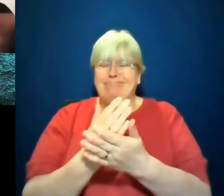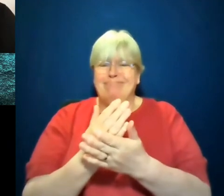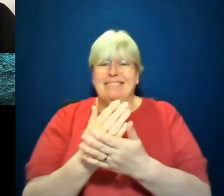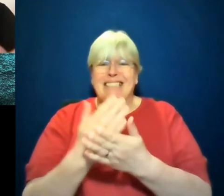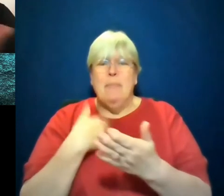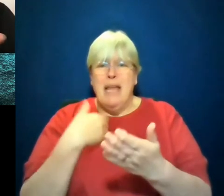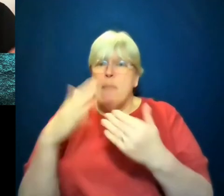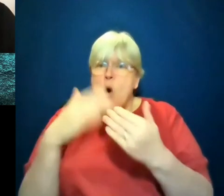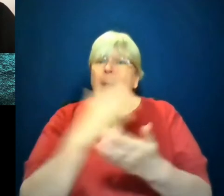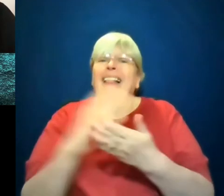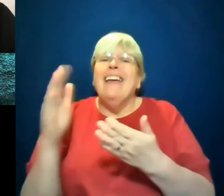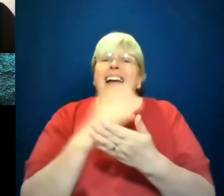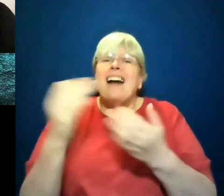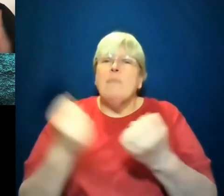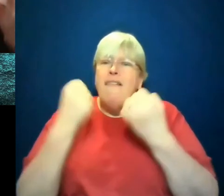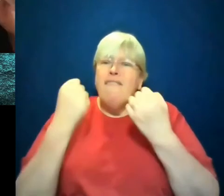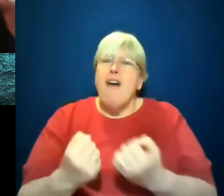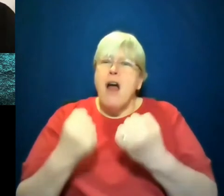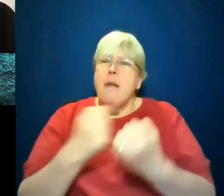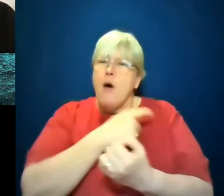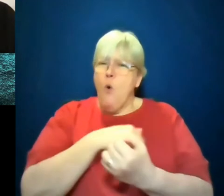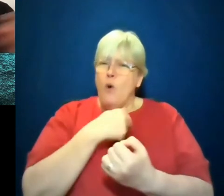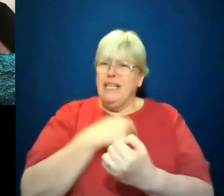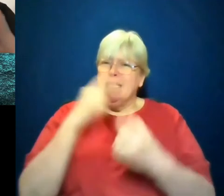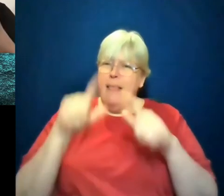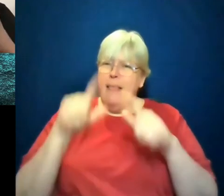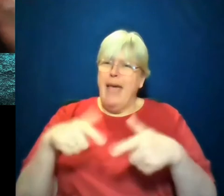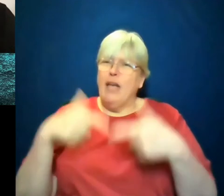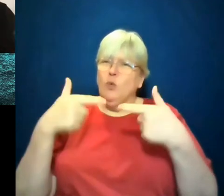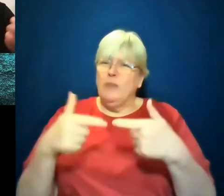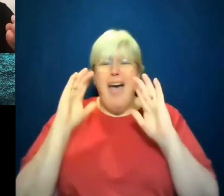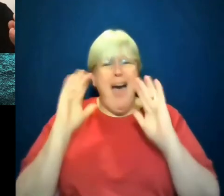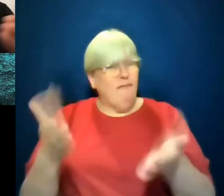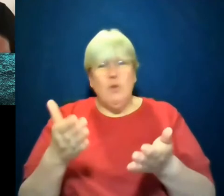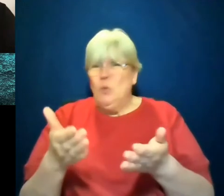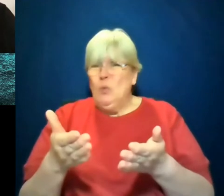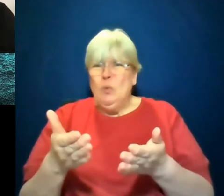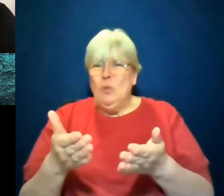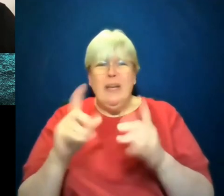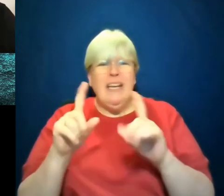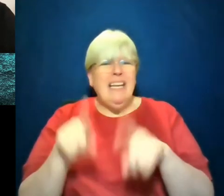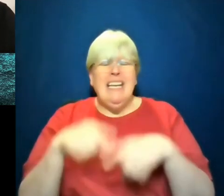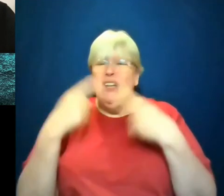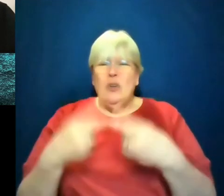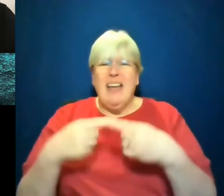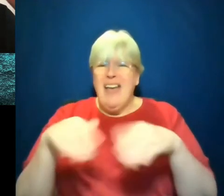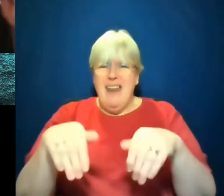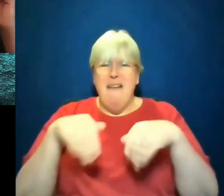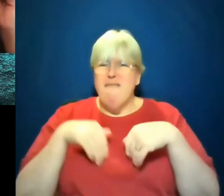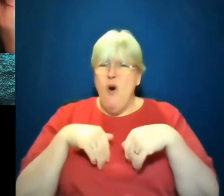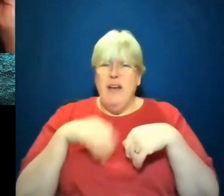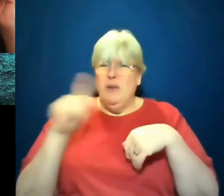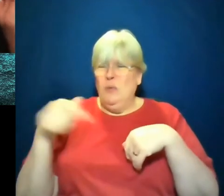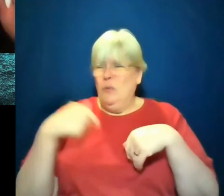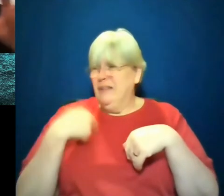firm, frank language, which we have to have, because you cannot solve what you won't name. So